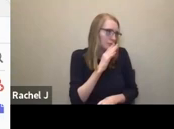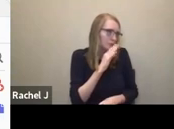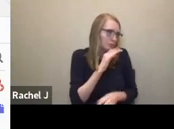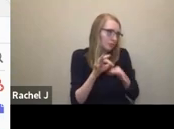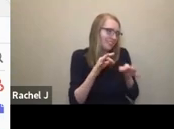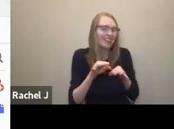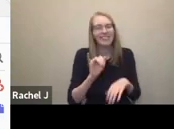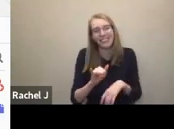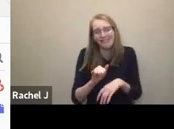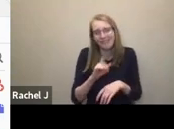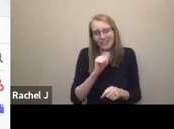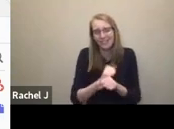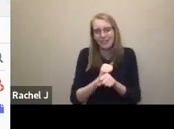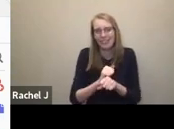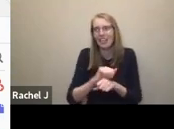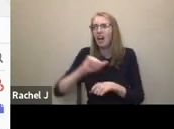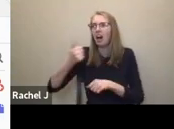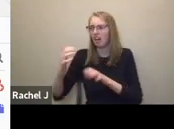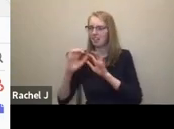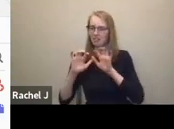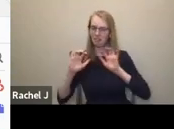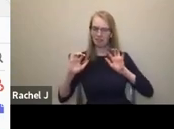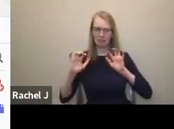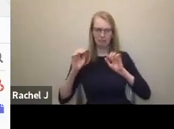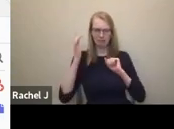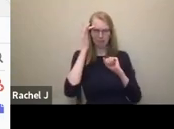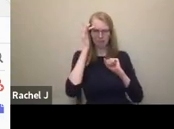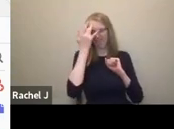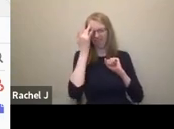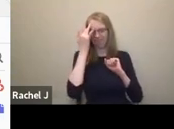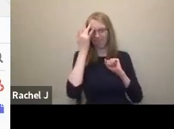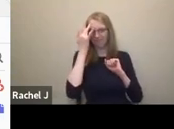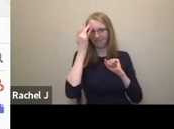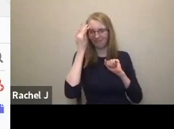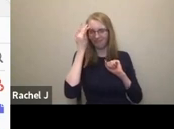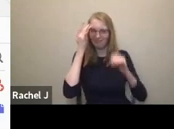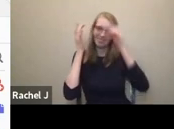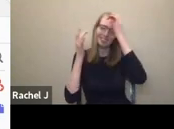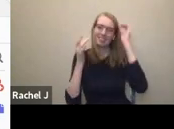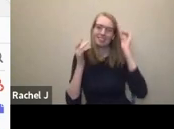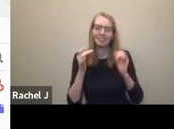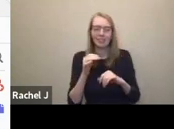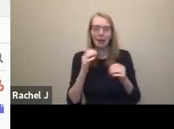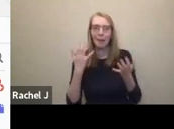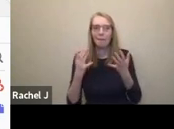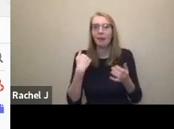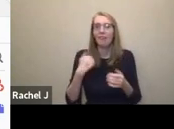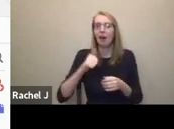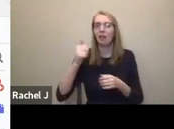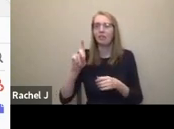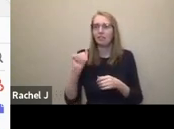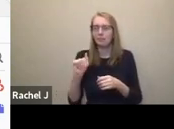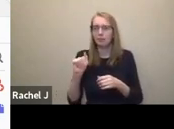because they want to come, and they want to focus on the show. And maybe they have other disabilities, and they can't do it if somebody beside them is